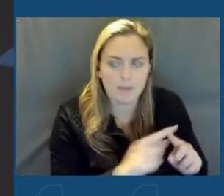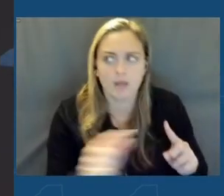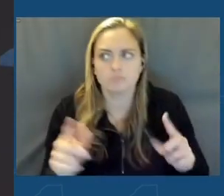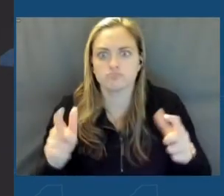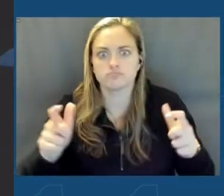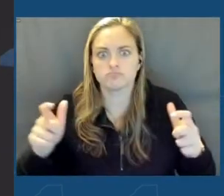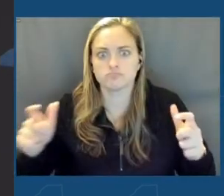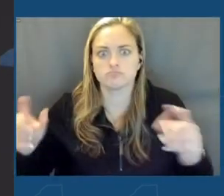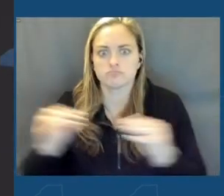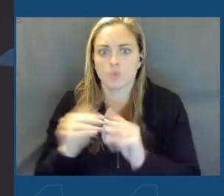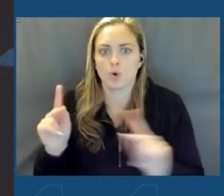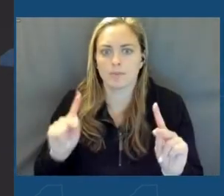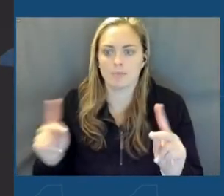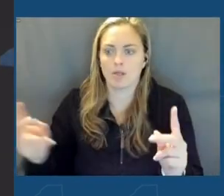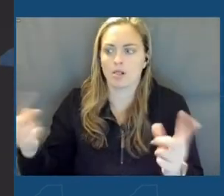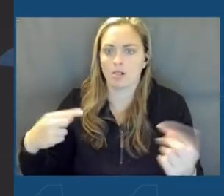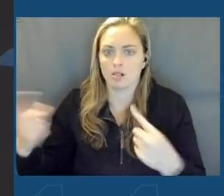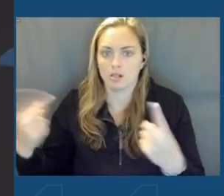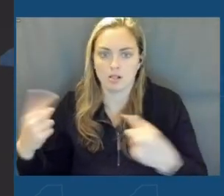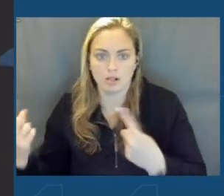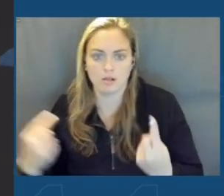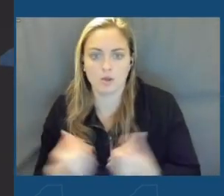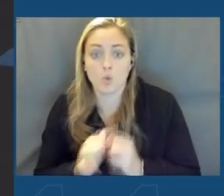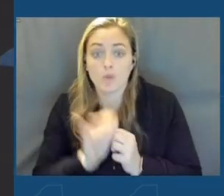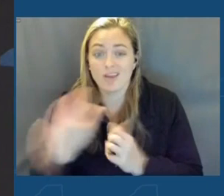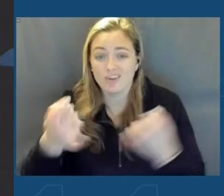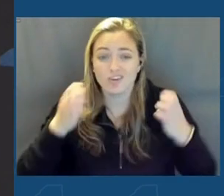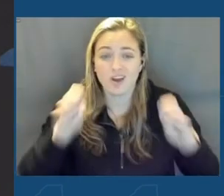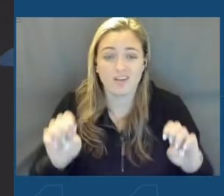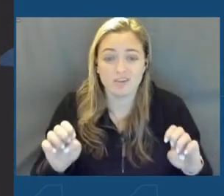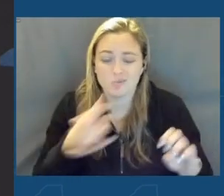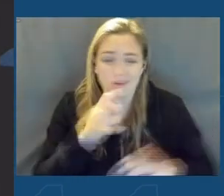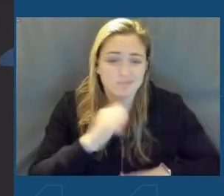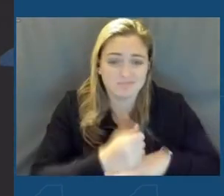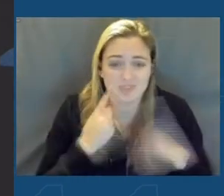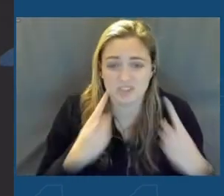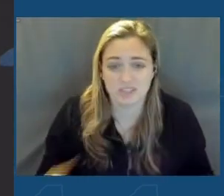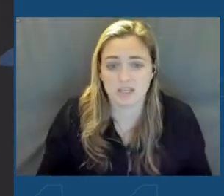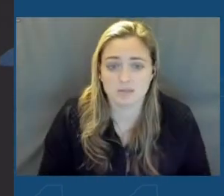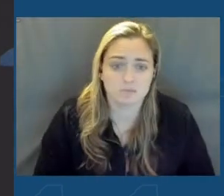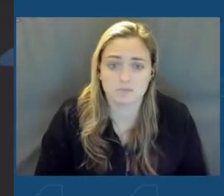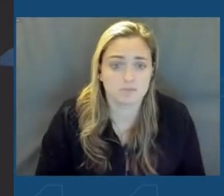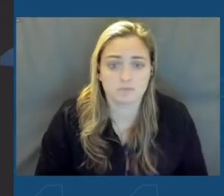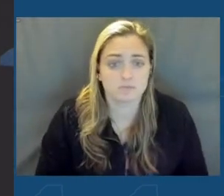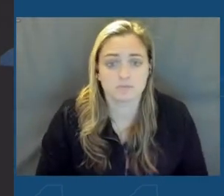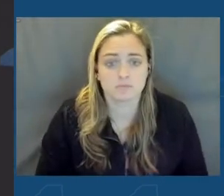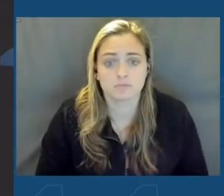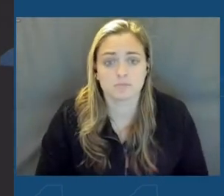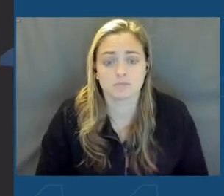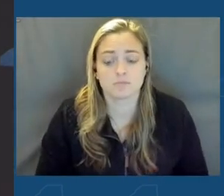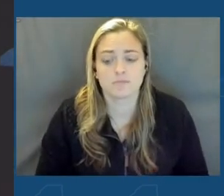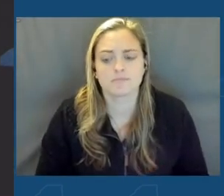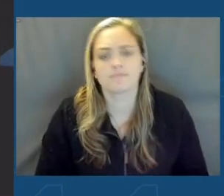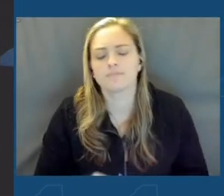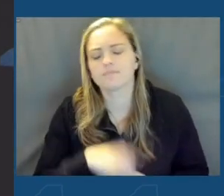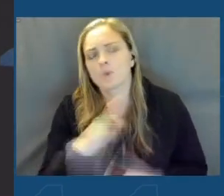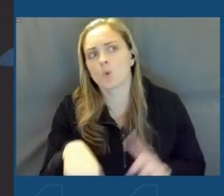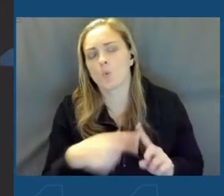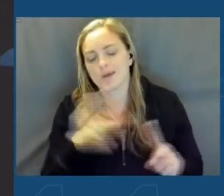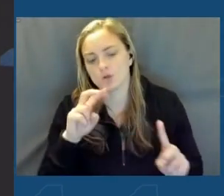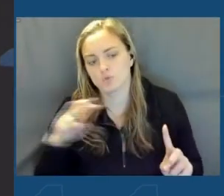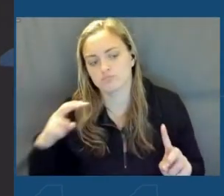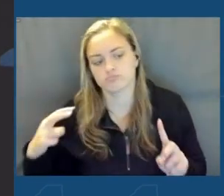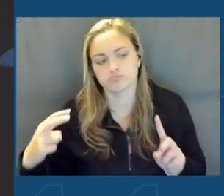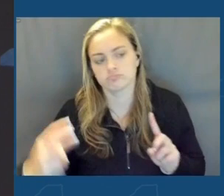because without your efforts, collectively, we would not be positioned well to succeed. And when you look at this,